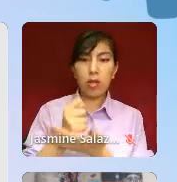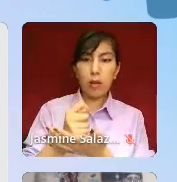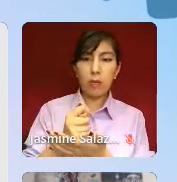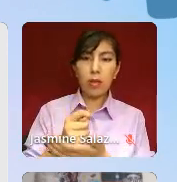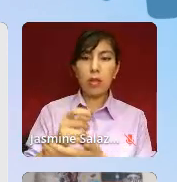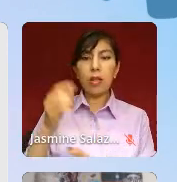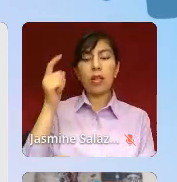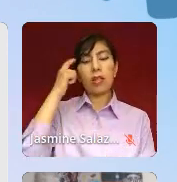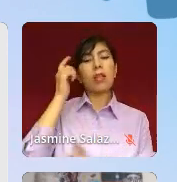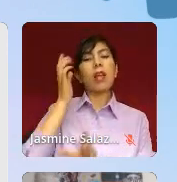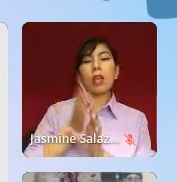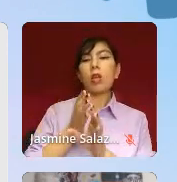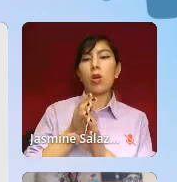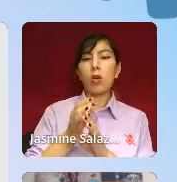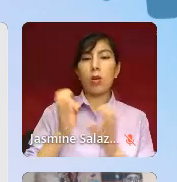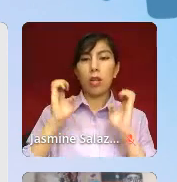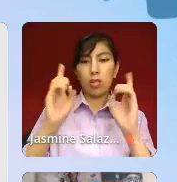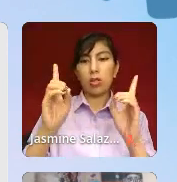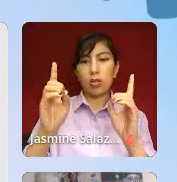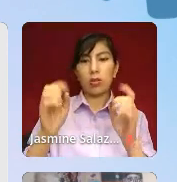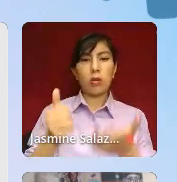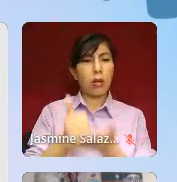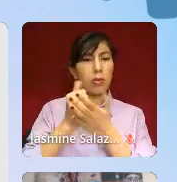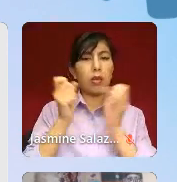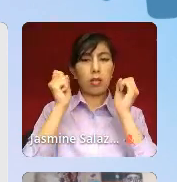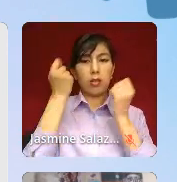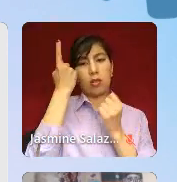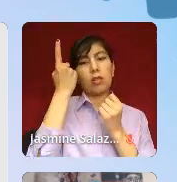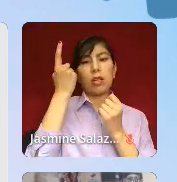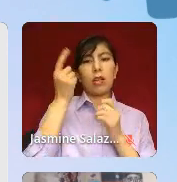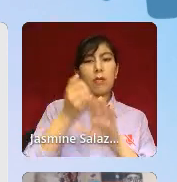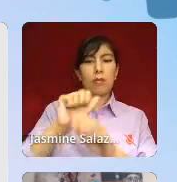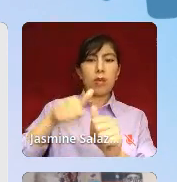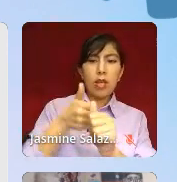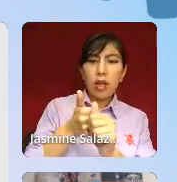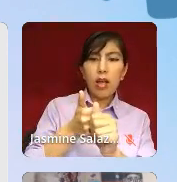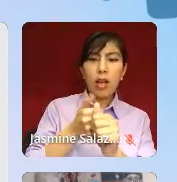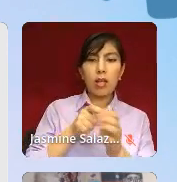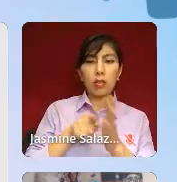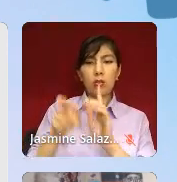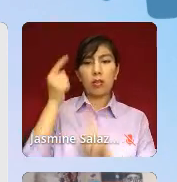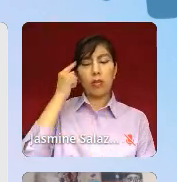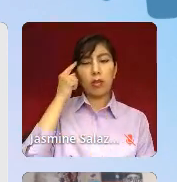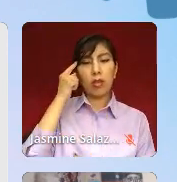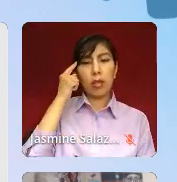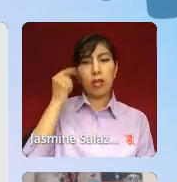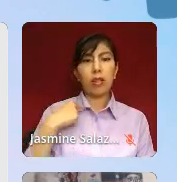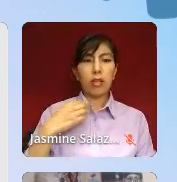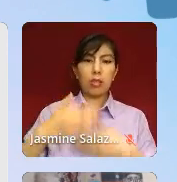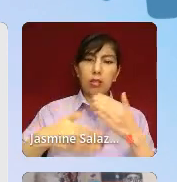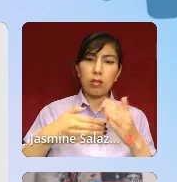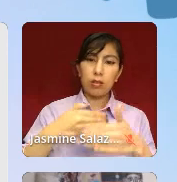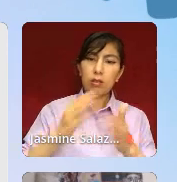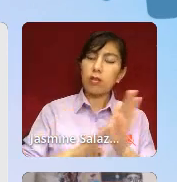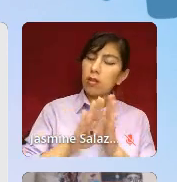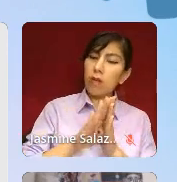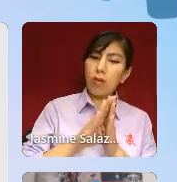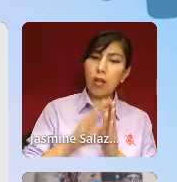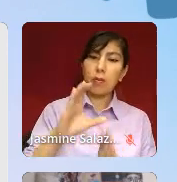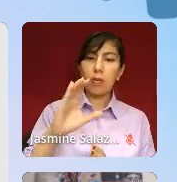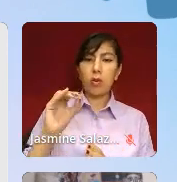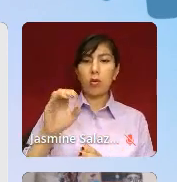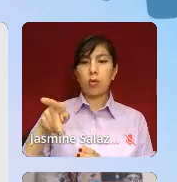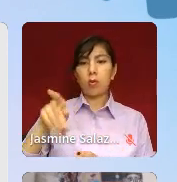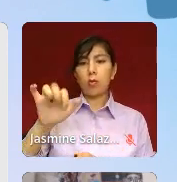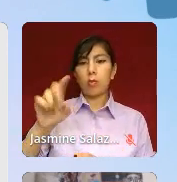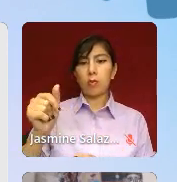understand what was behind the suicidal thoughts and feelings and develop coping strategies for them. And I feel that services and